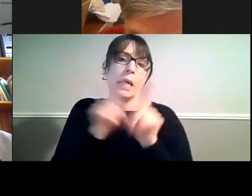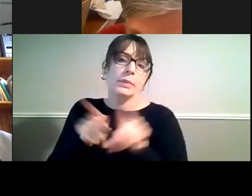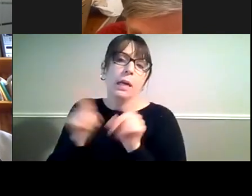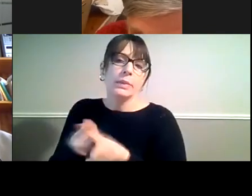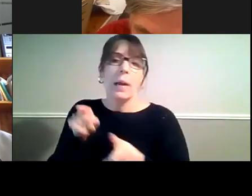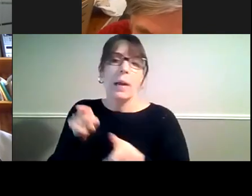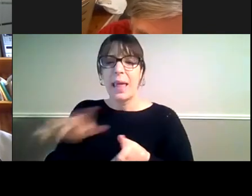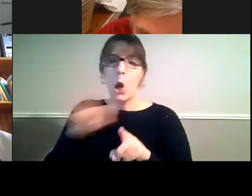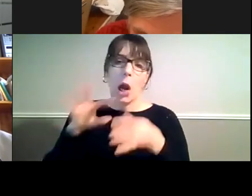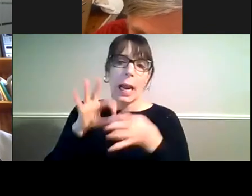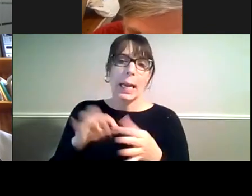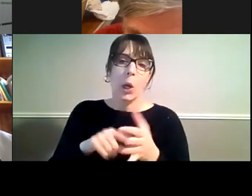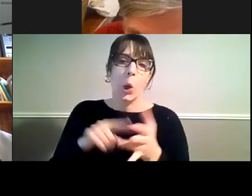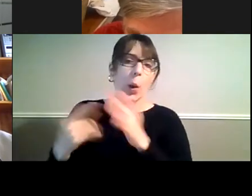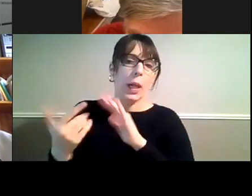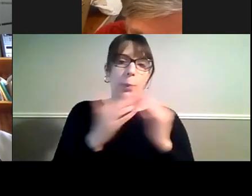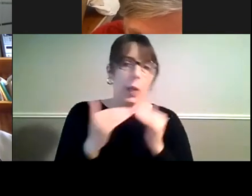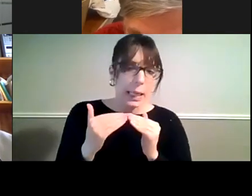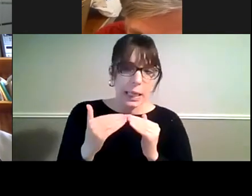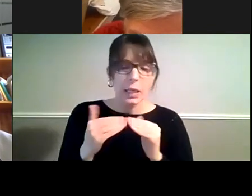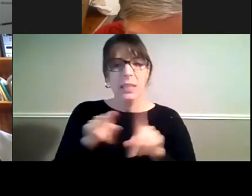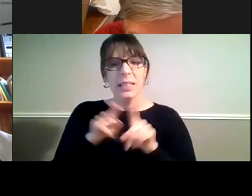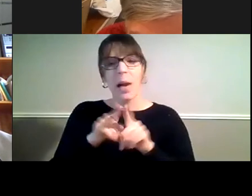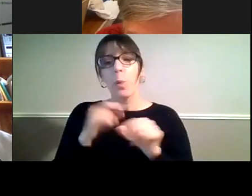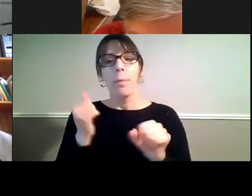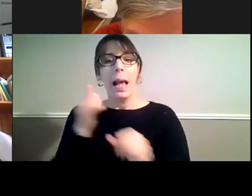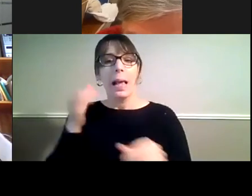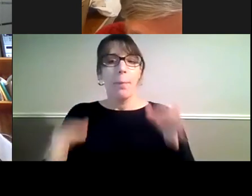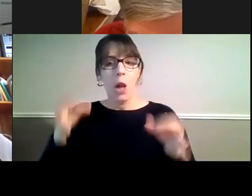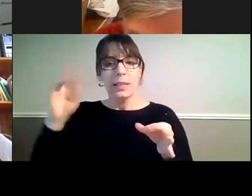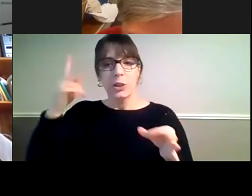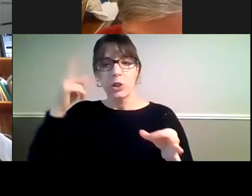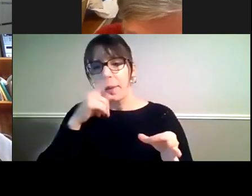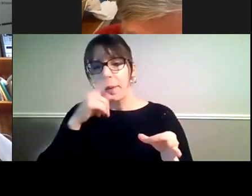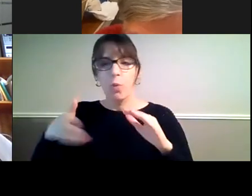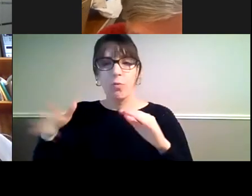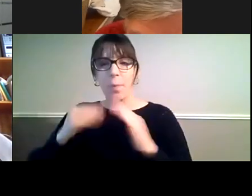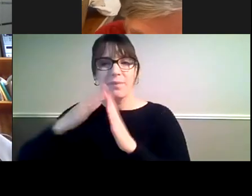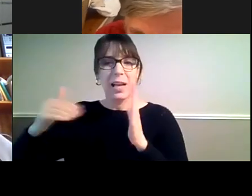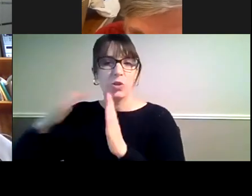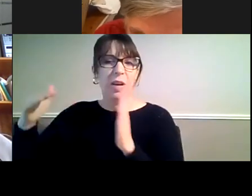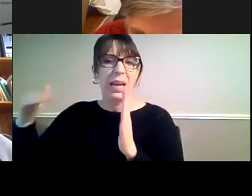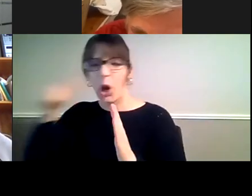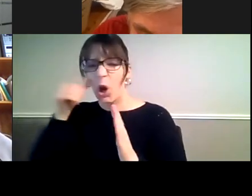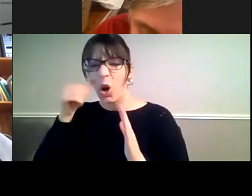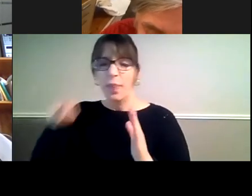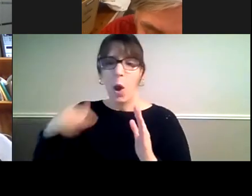that's an awful shame. They're going through think tanks that are just